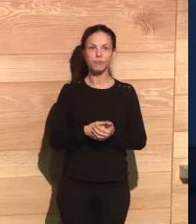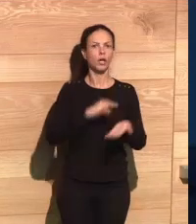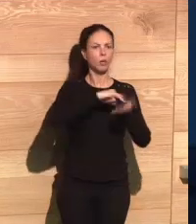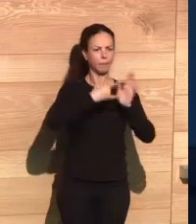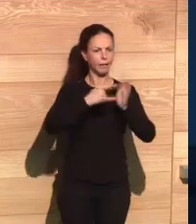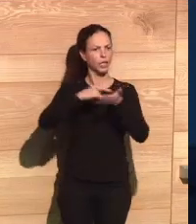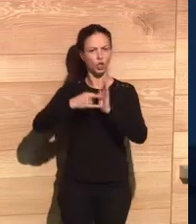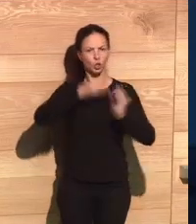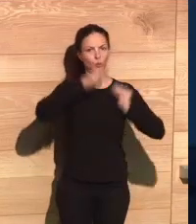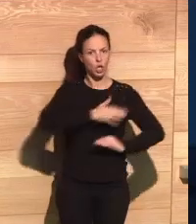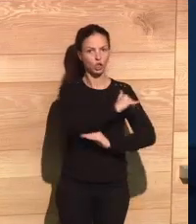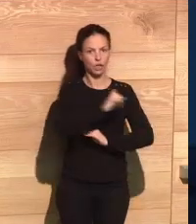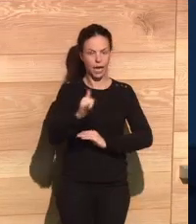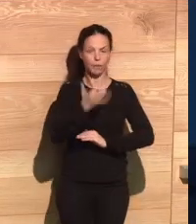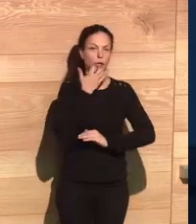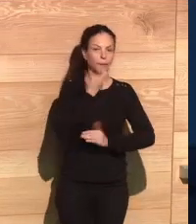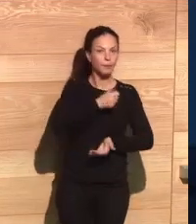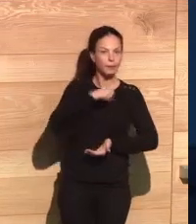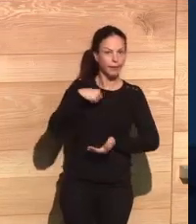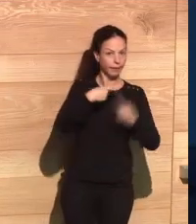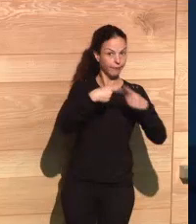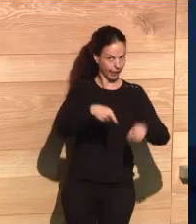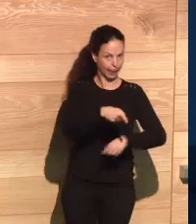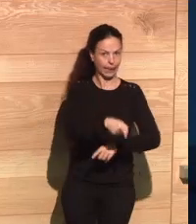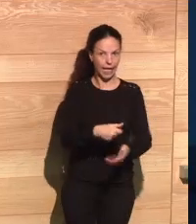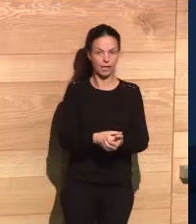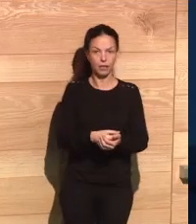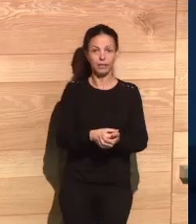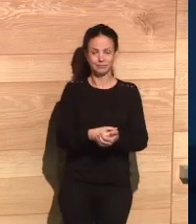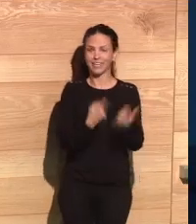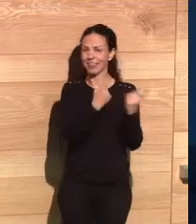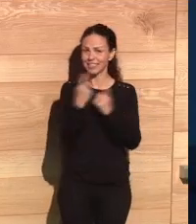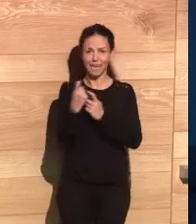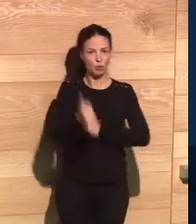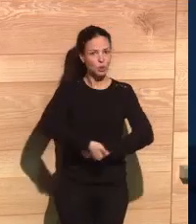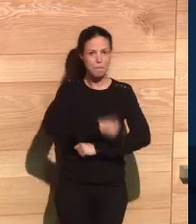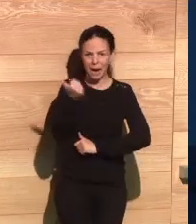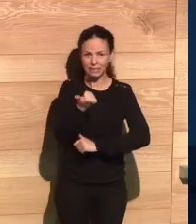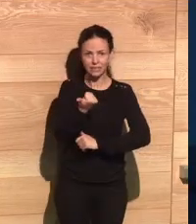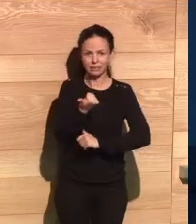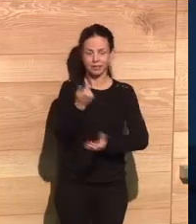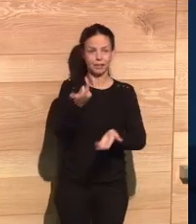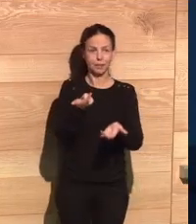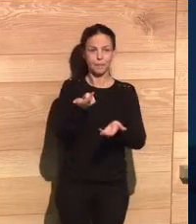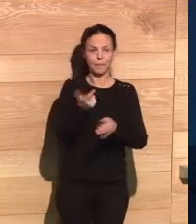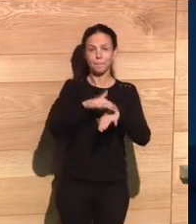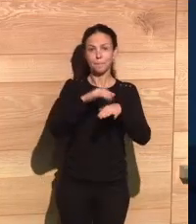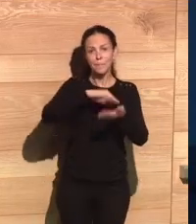their data. There are very promising methods such as differential